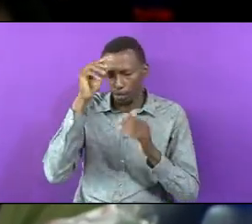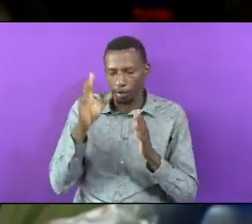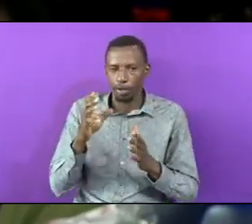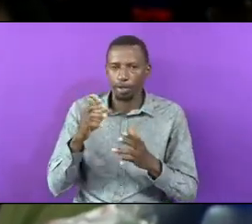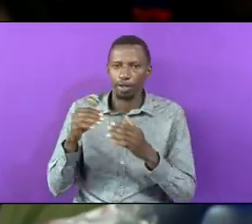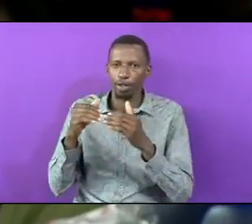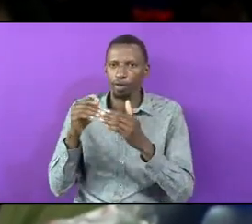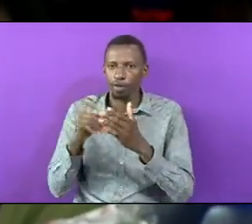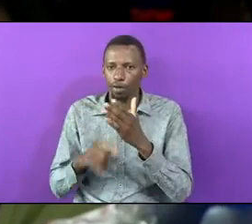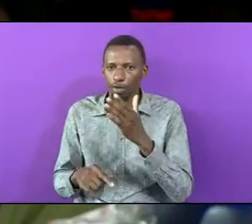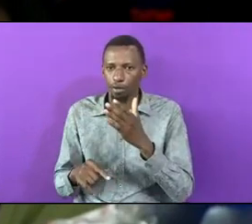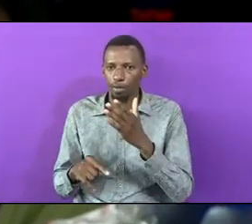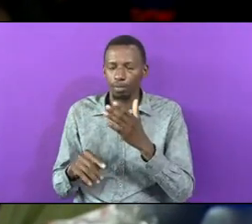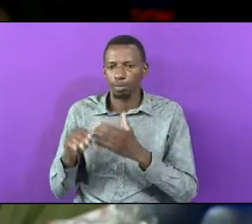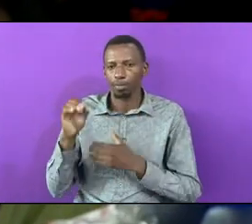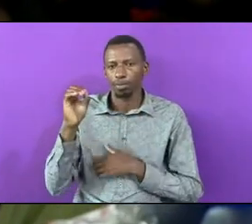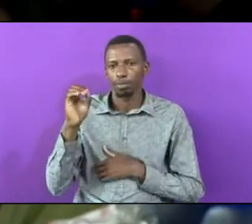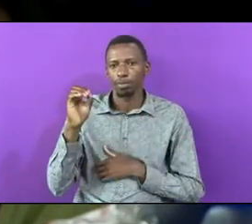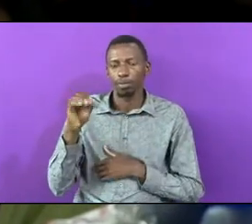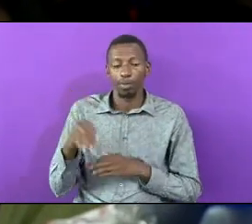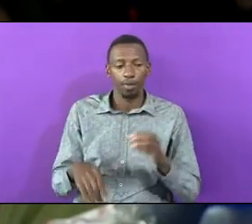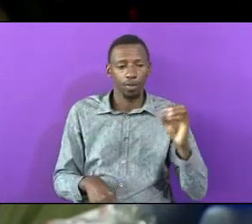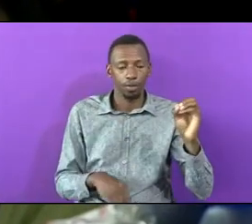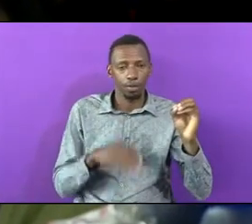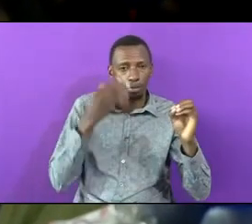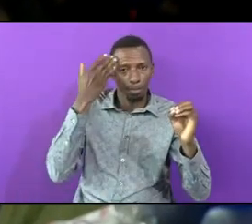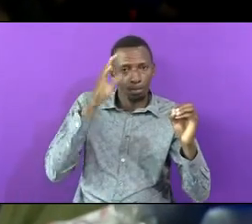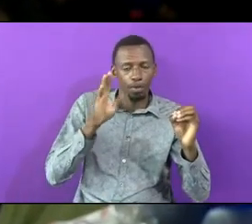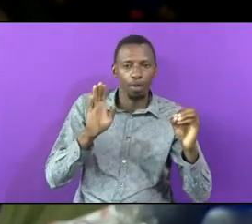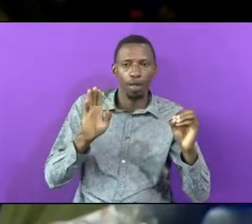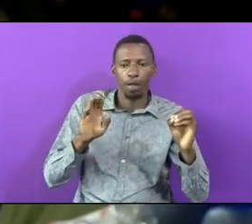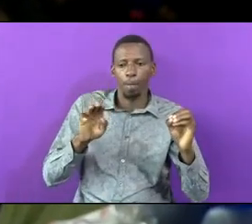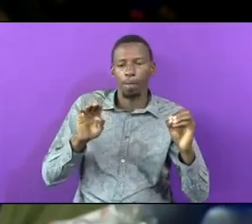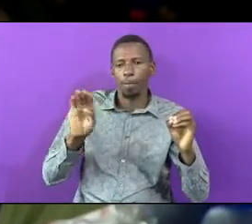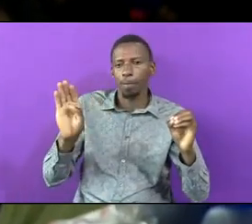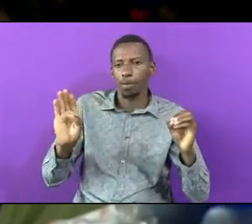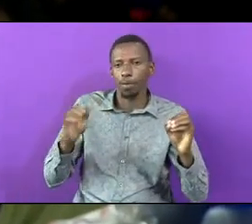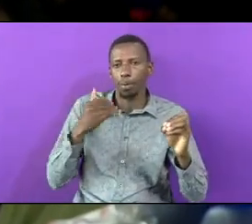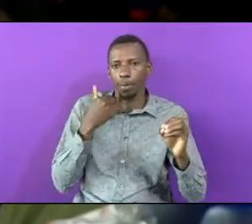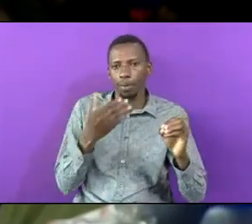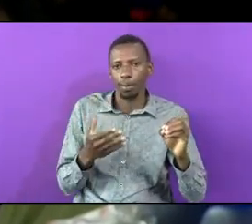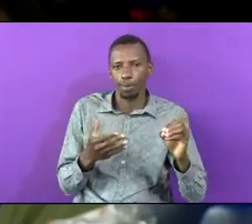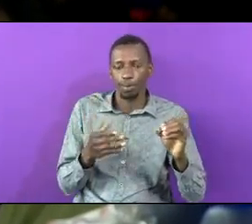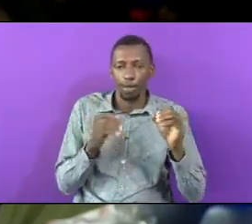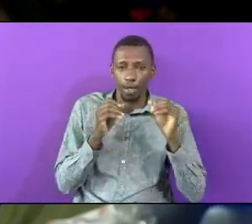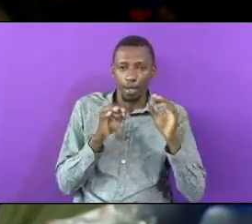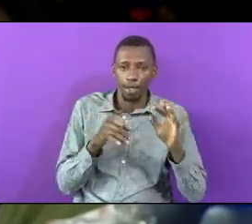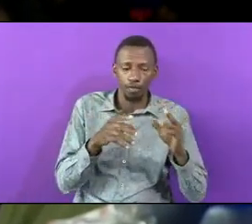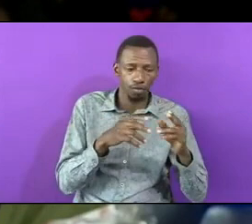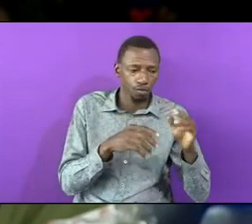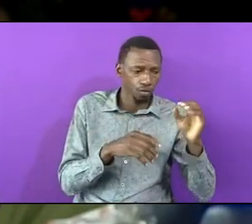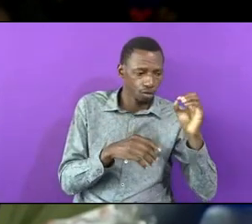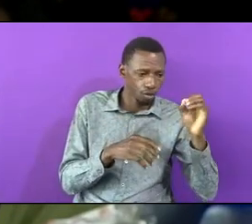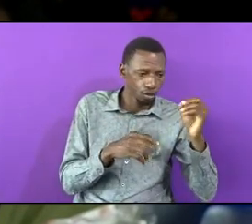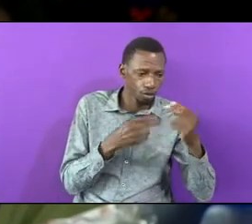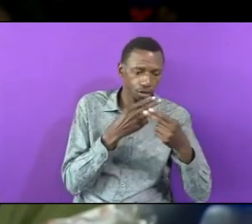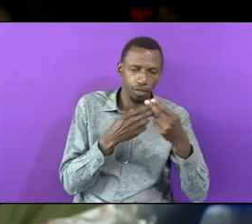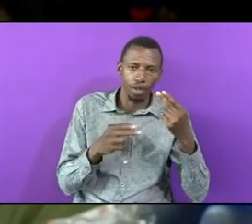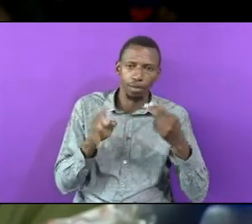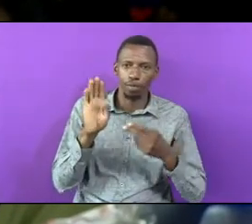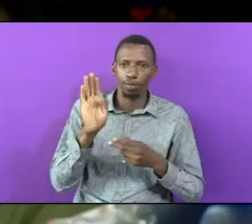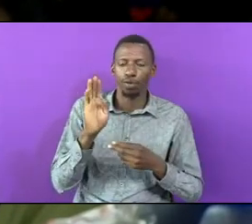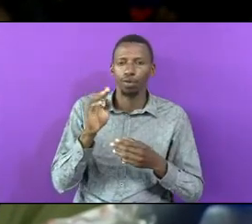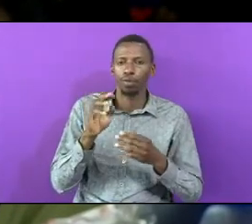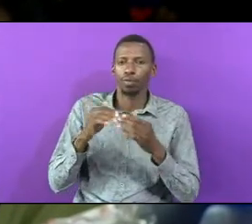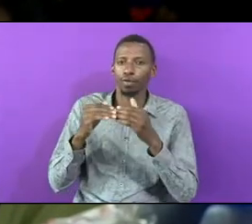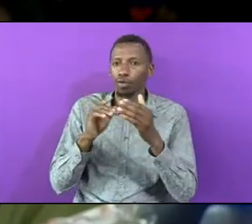Zero Doesn't Know A Billion If You Multiply Zero With A Billion You Will End Up With What The Only